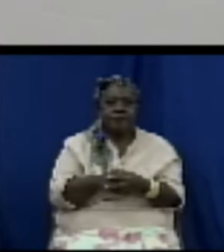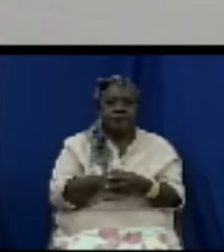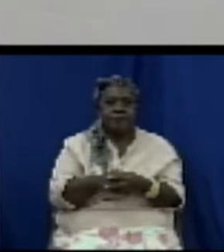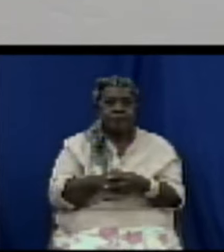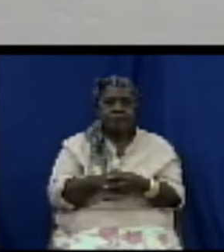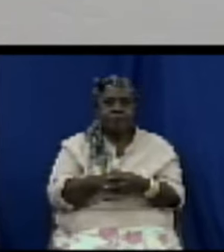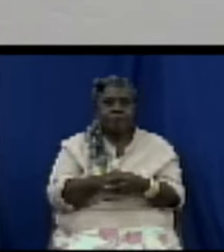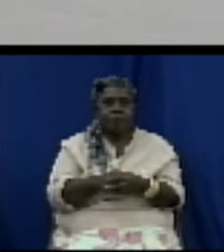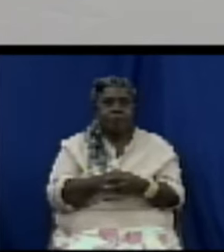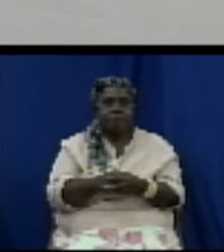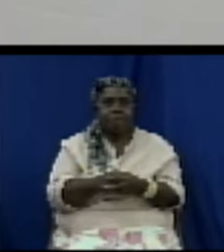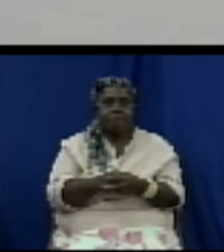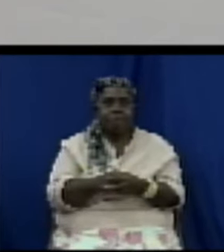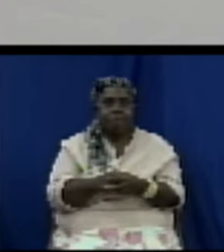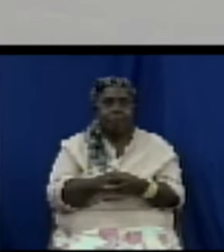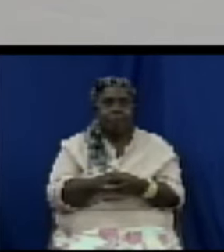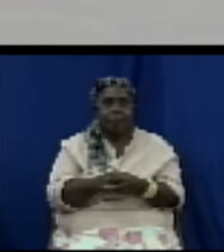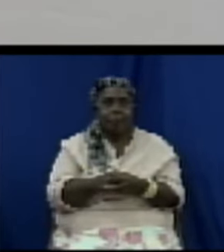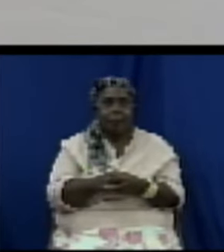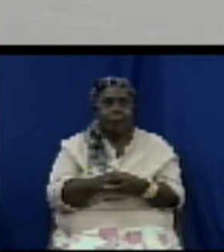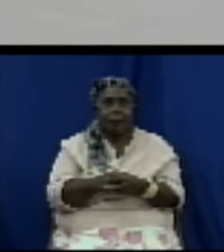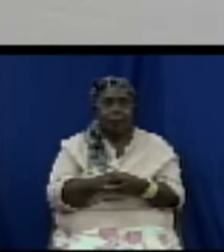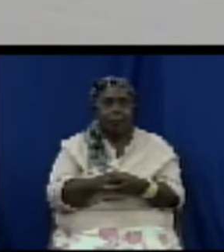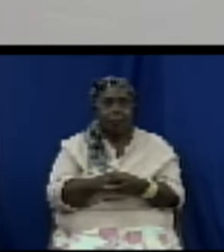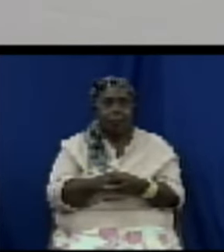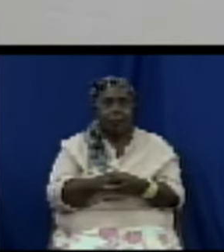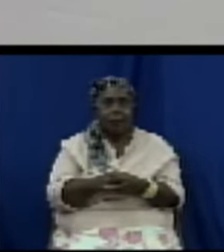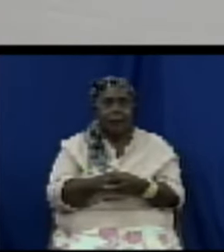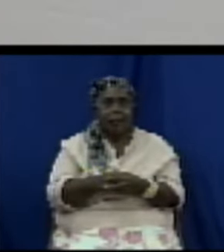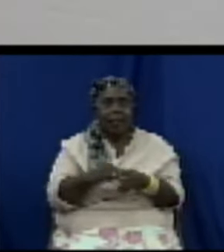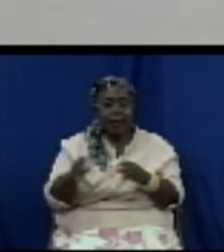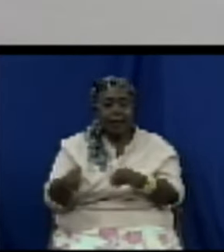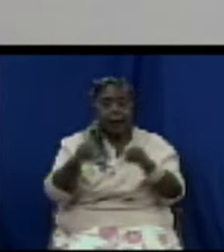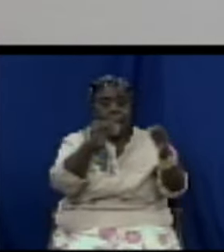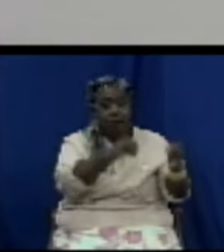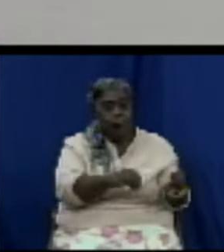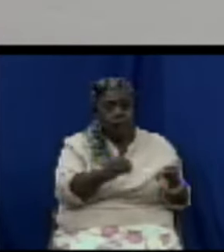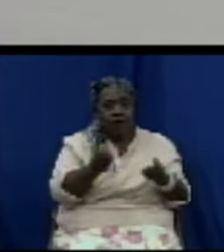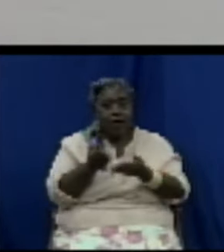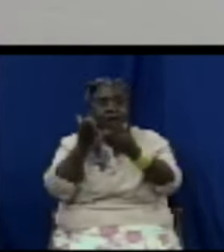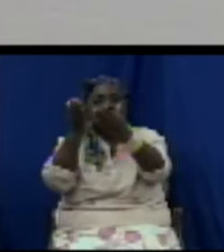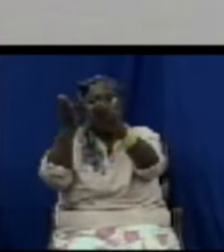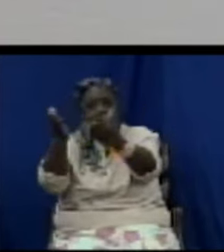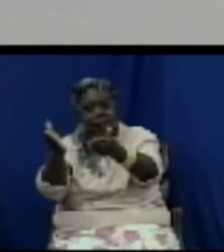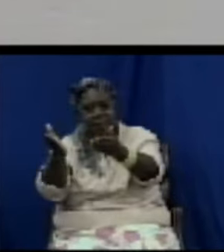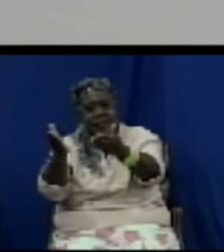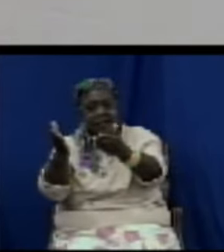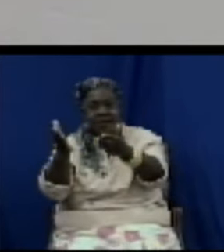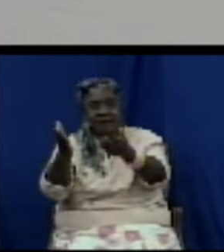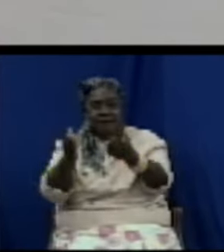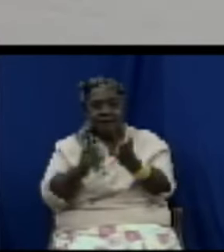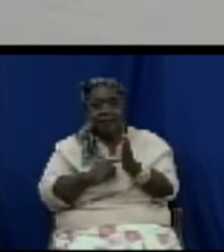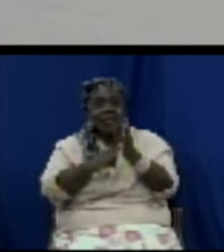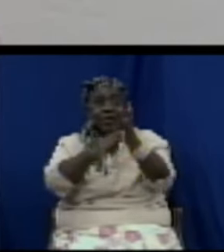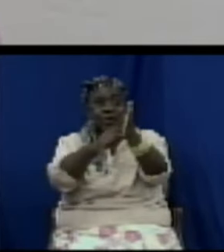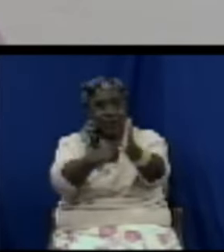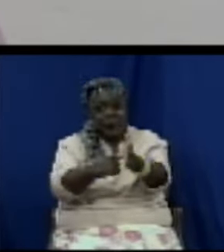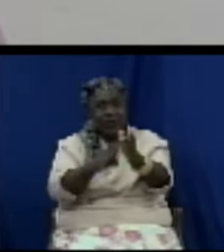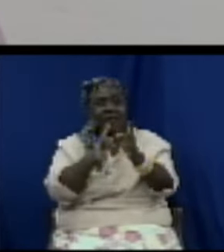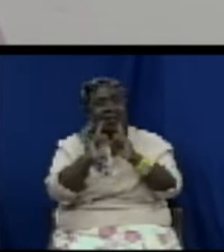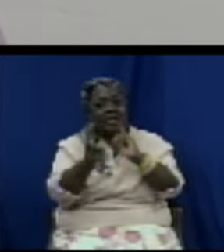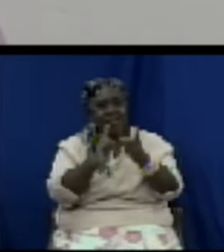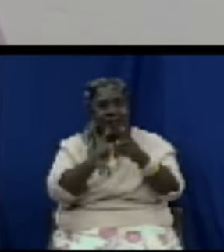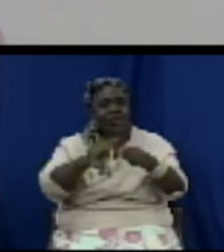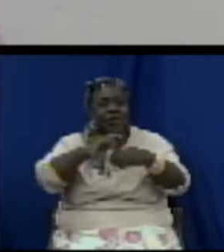as outlined by the mover of the bill the changes that we're debating today